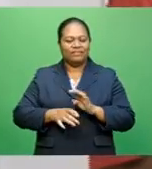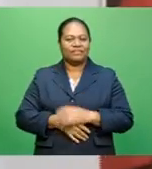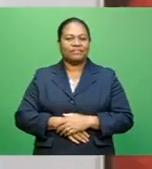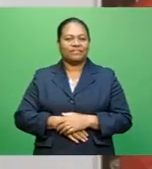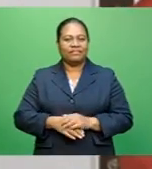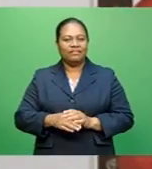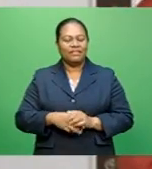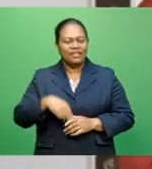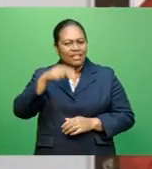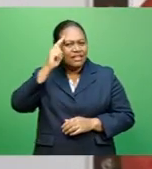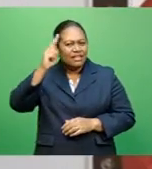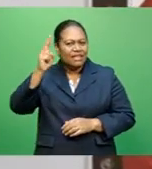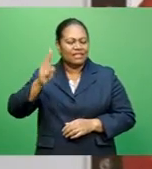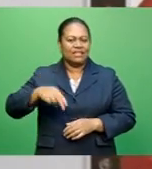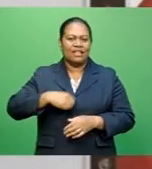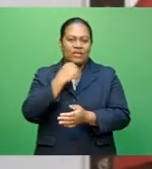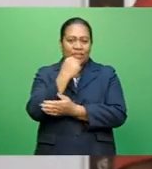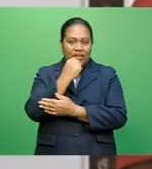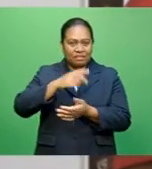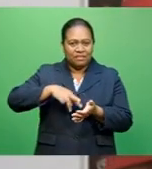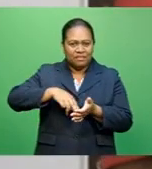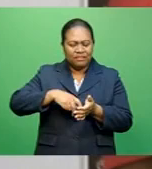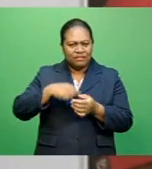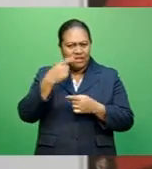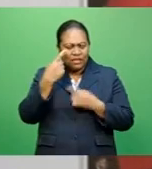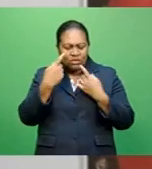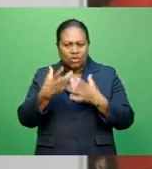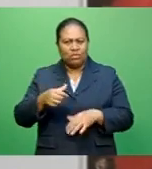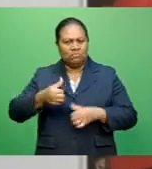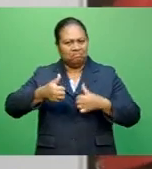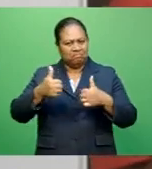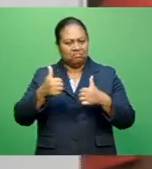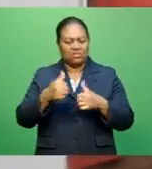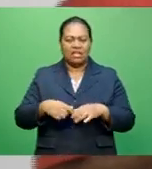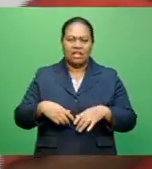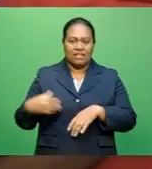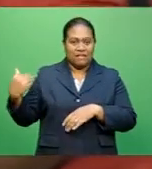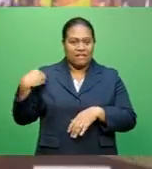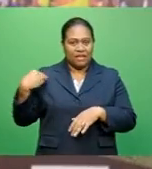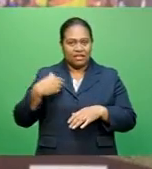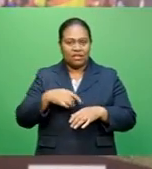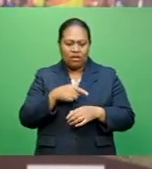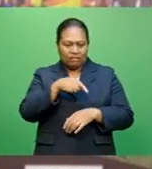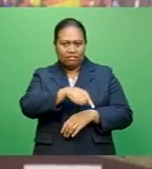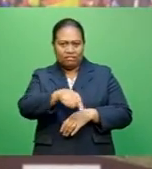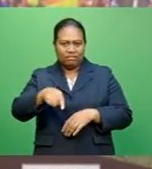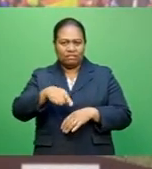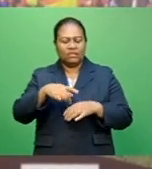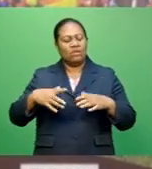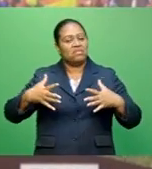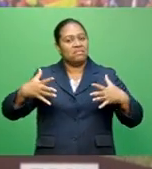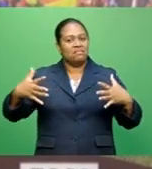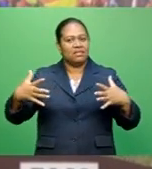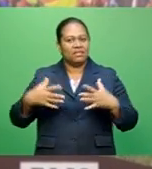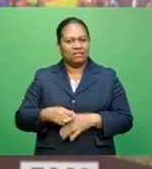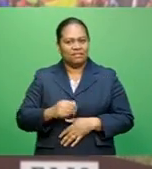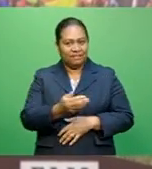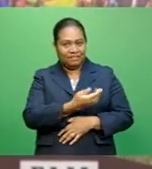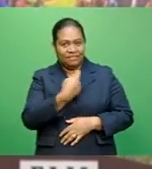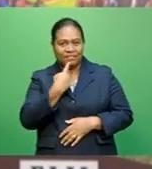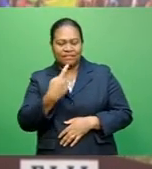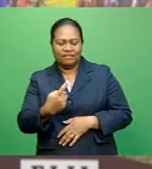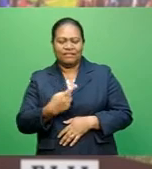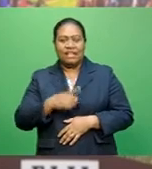Even the Fiji National Rugby League knows the effect of the deal will be huge. There's a pathway for us there, for the Kaiviti Silktales. And if they